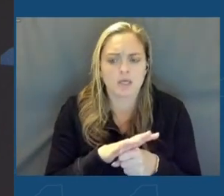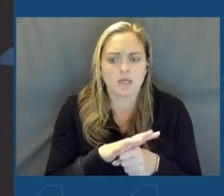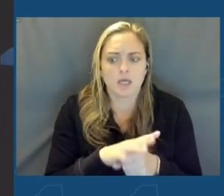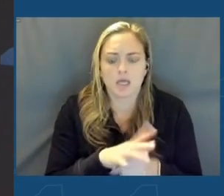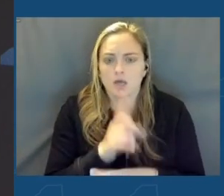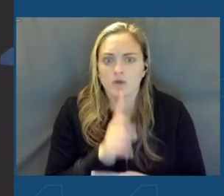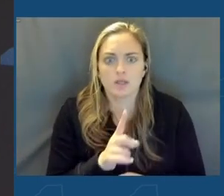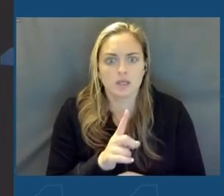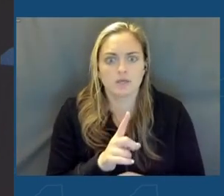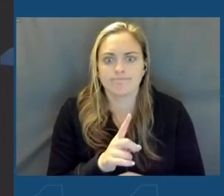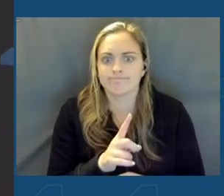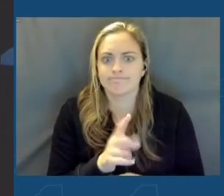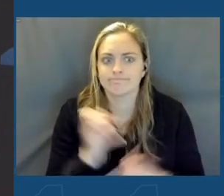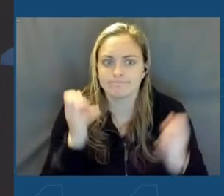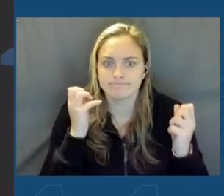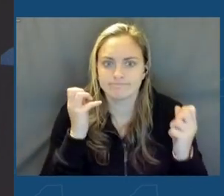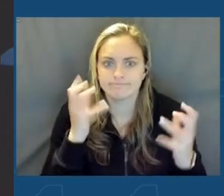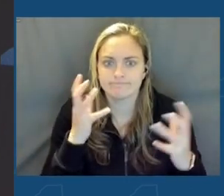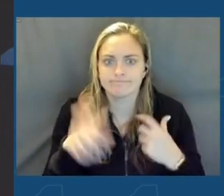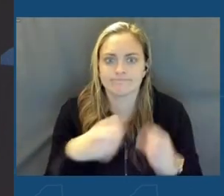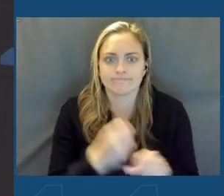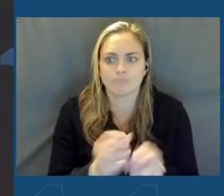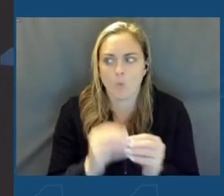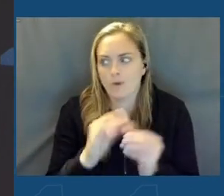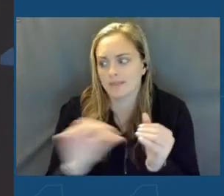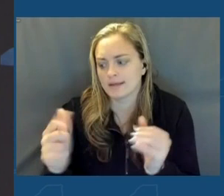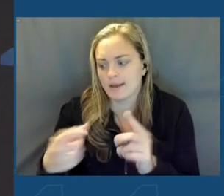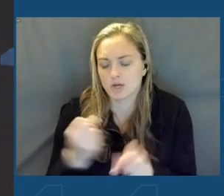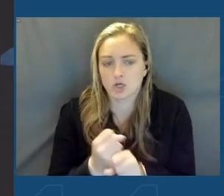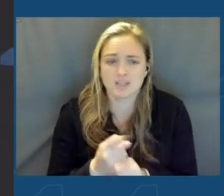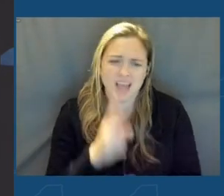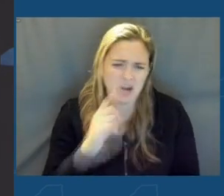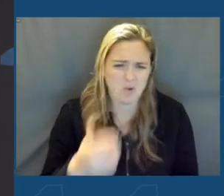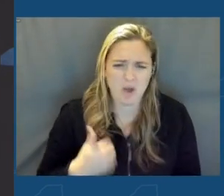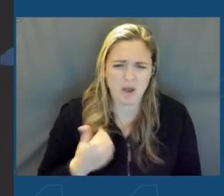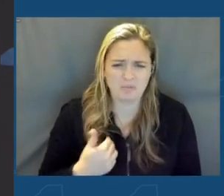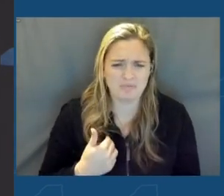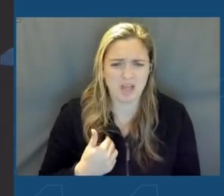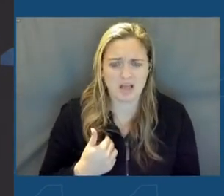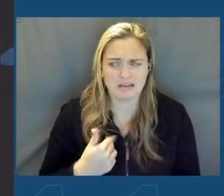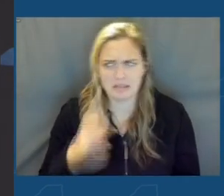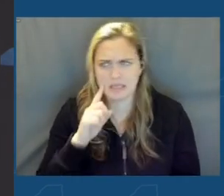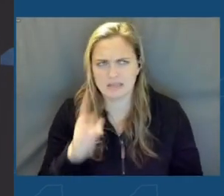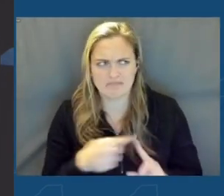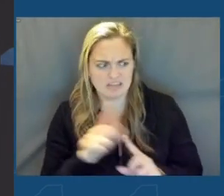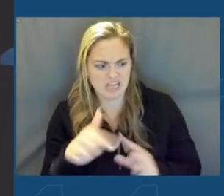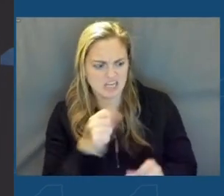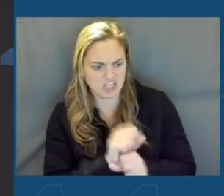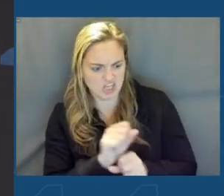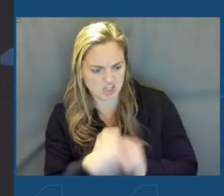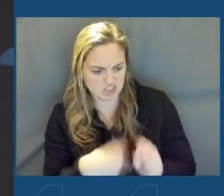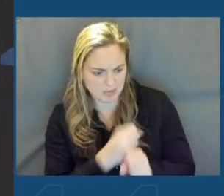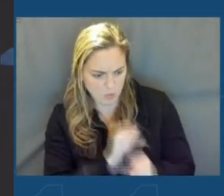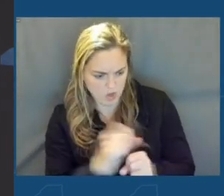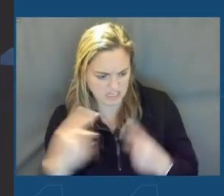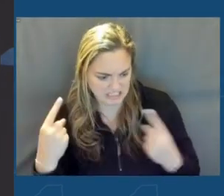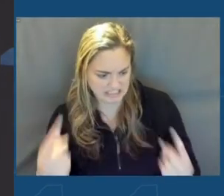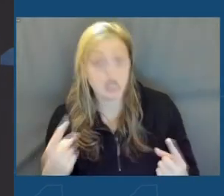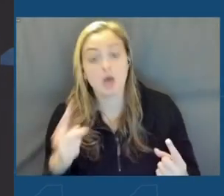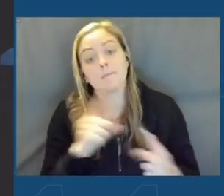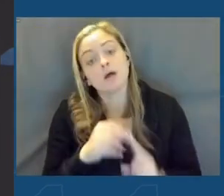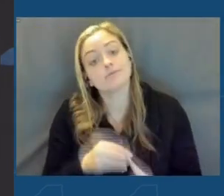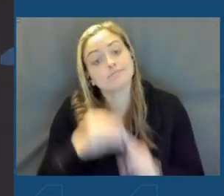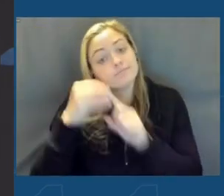really for well over a decade. I know I look way too young to think I've been doing this for a decade, but the